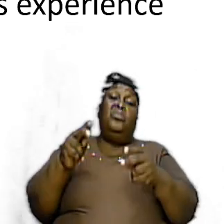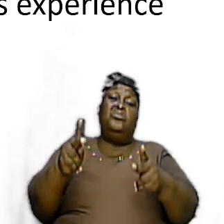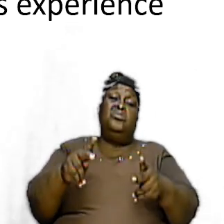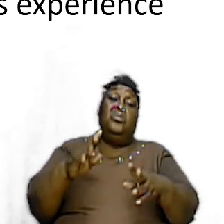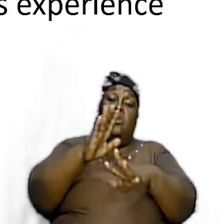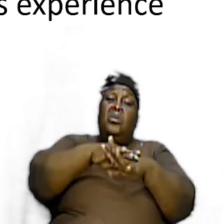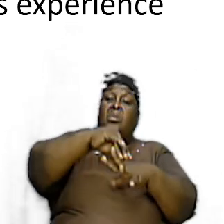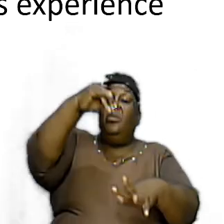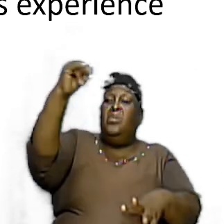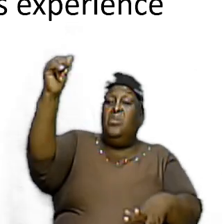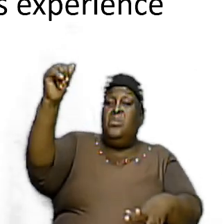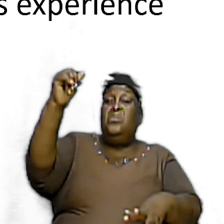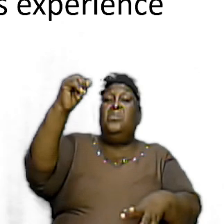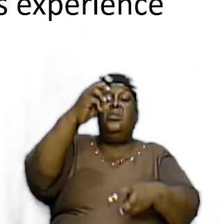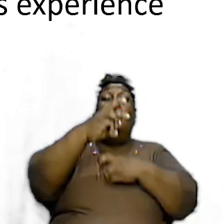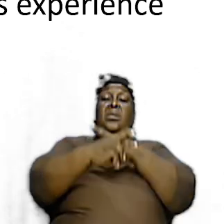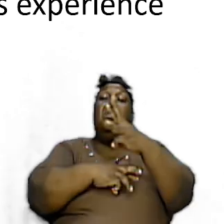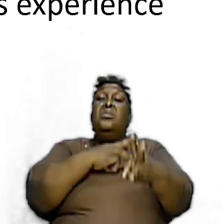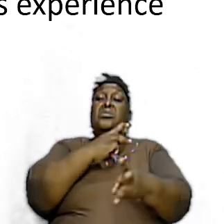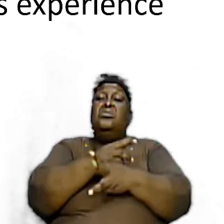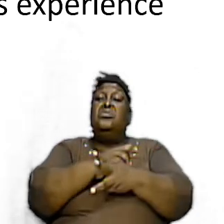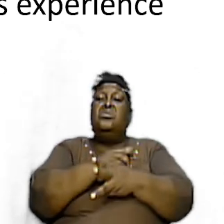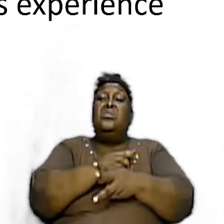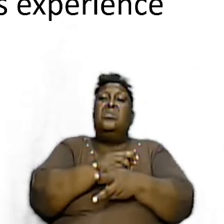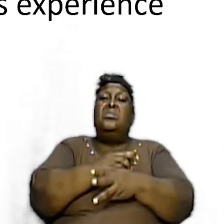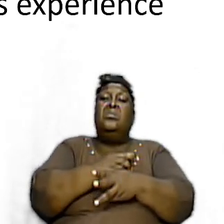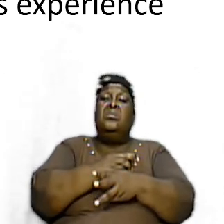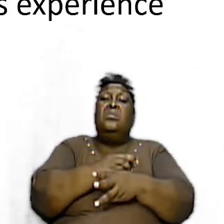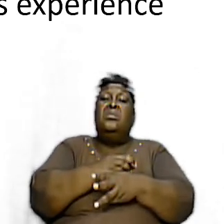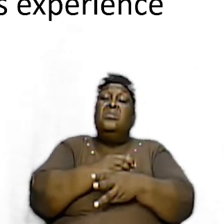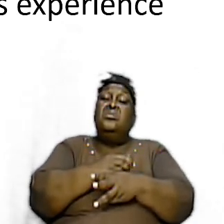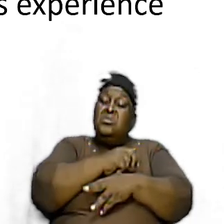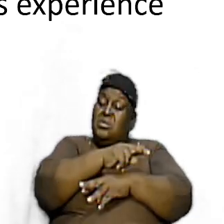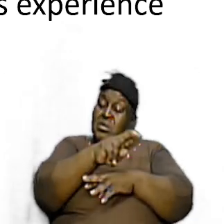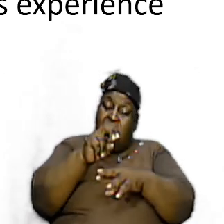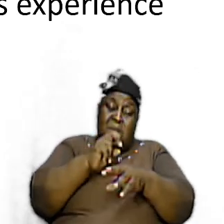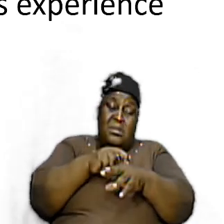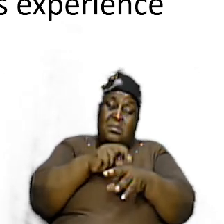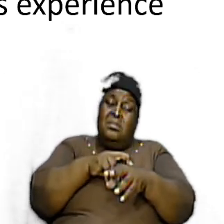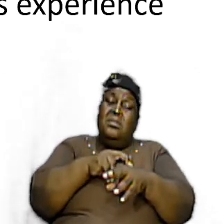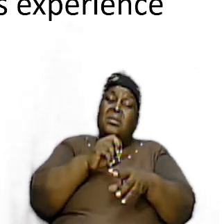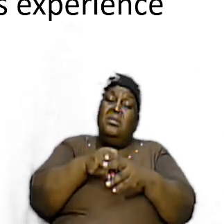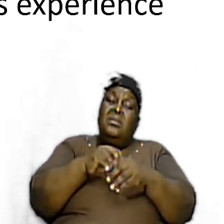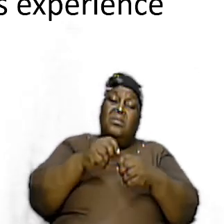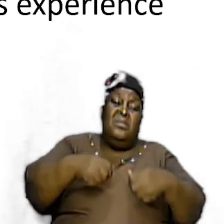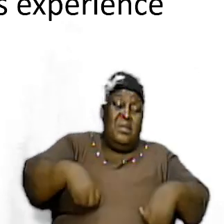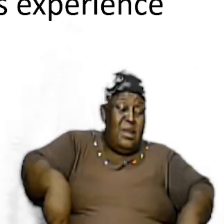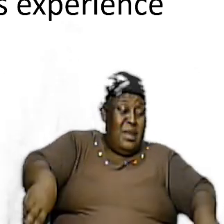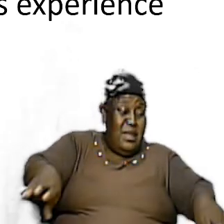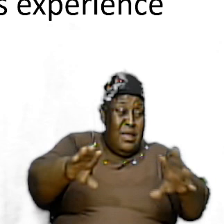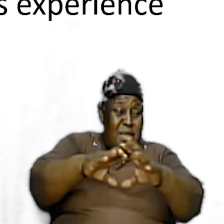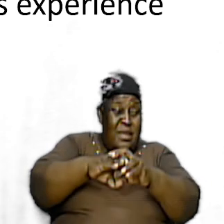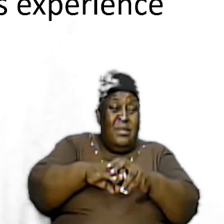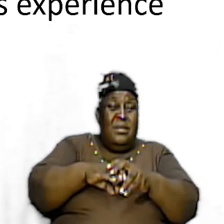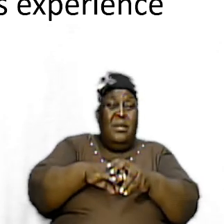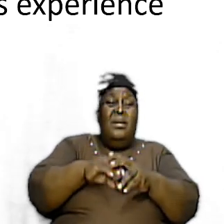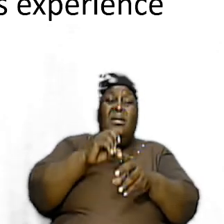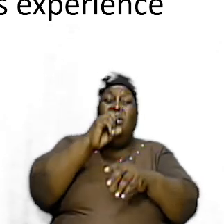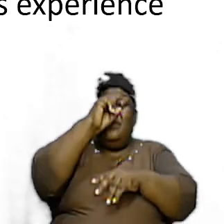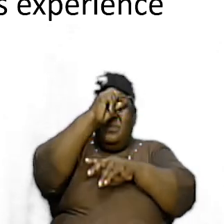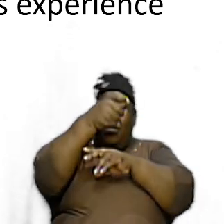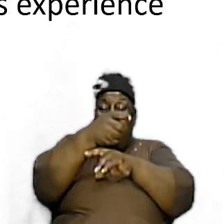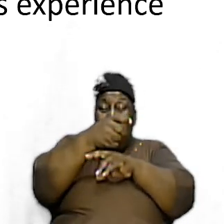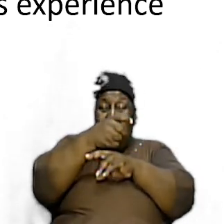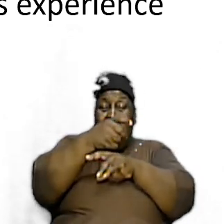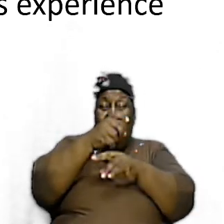out of the world it's just that physically they were in the land of Egypt which represents sin and